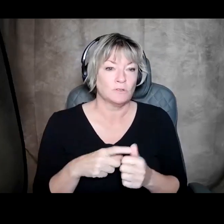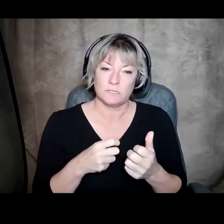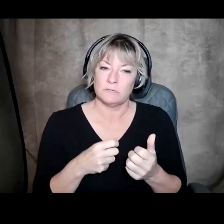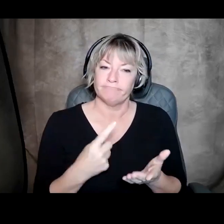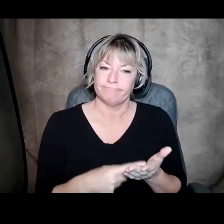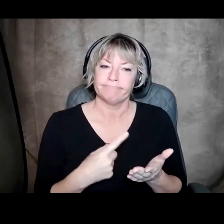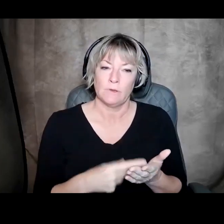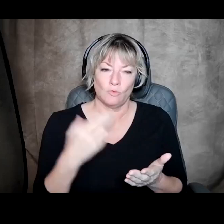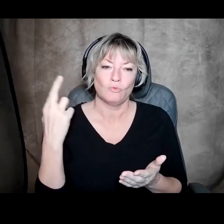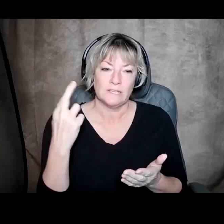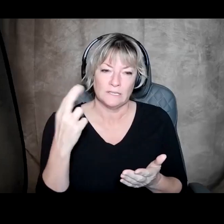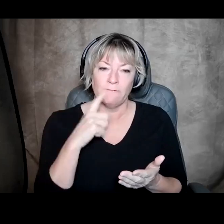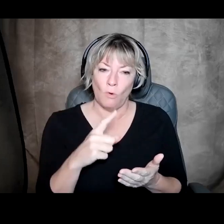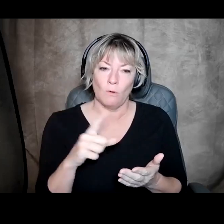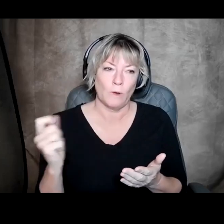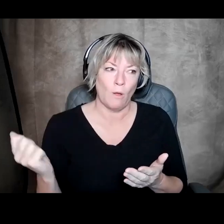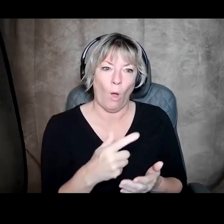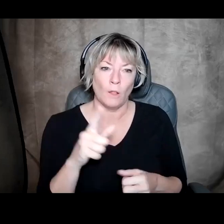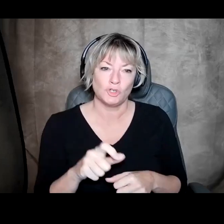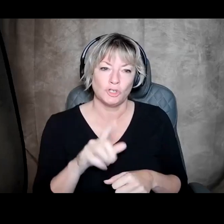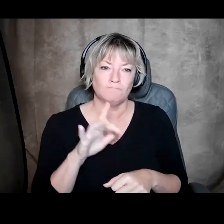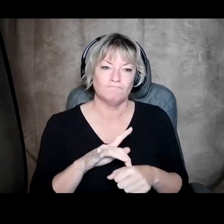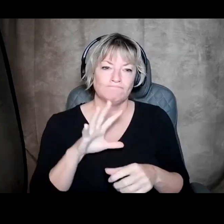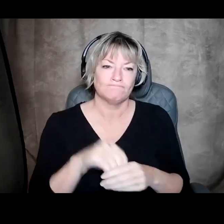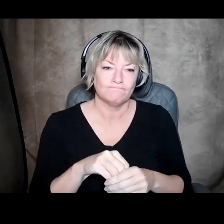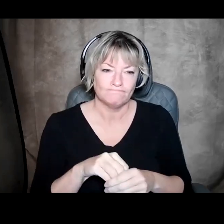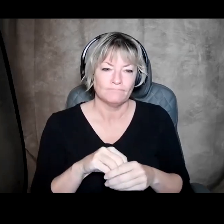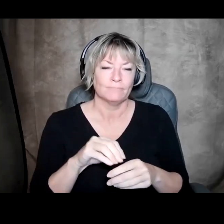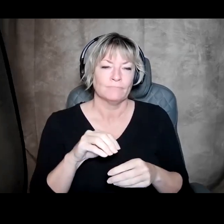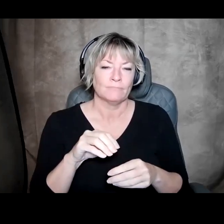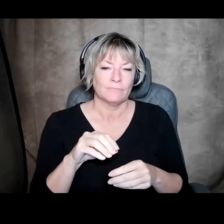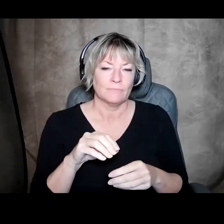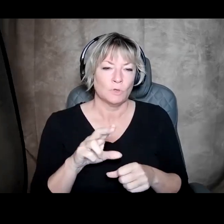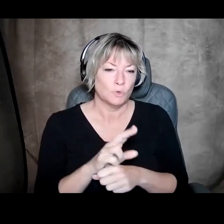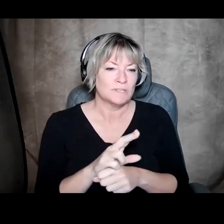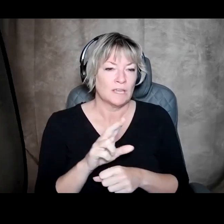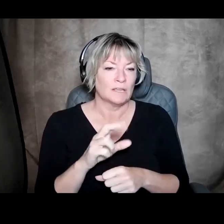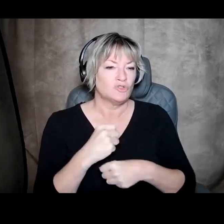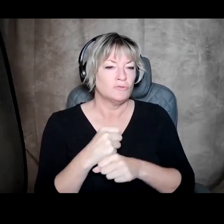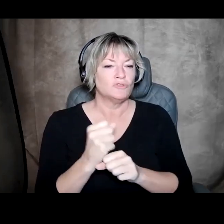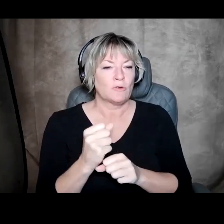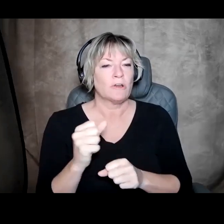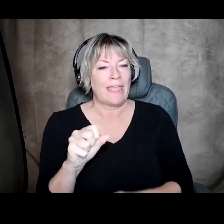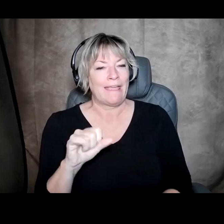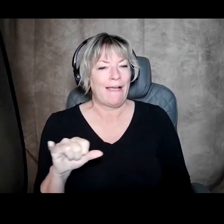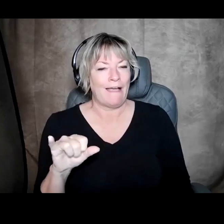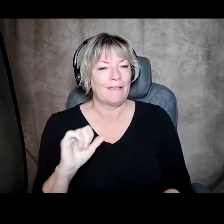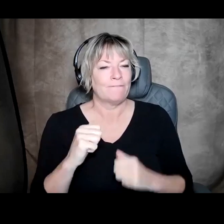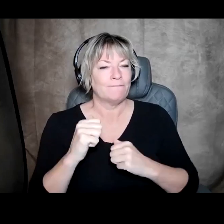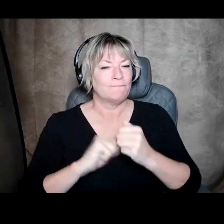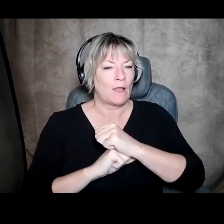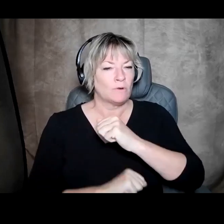should all be getting our hands and our keyboards into a generative AI, a foundational model like chat,